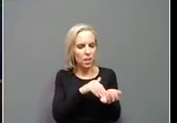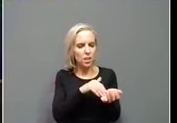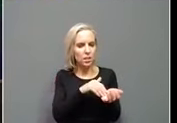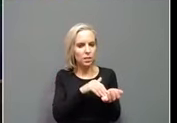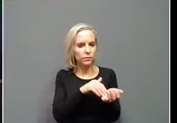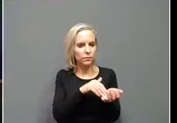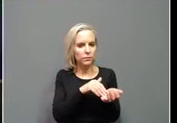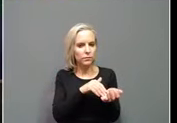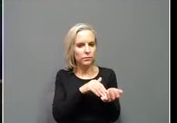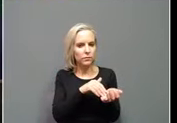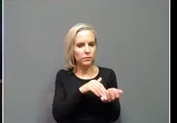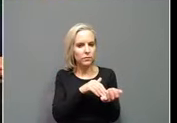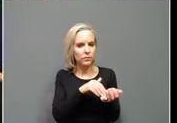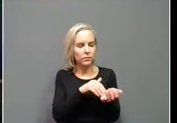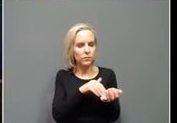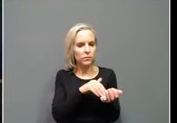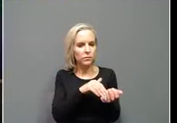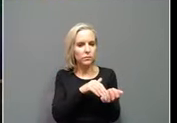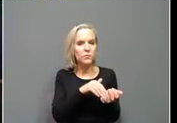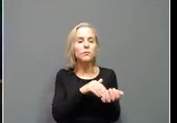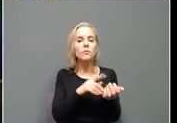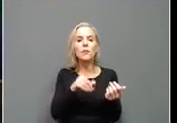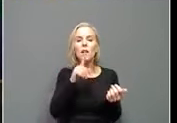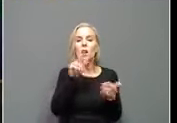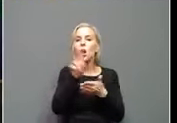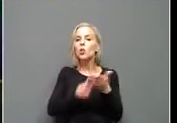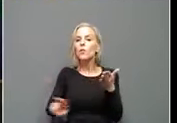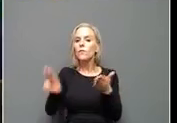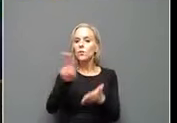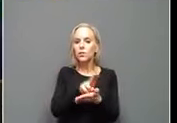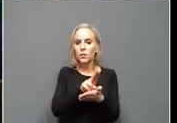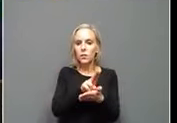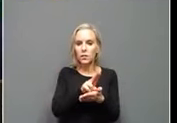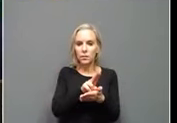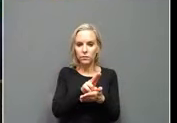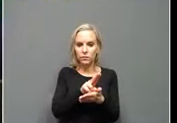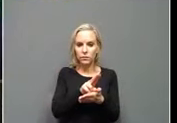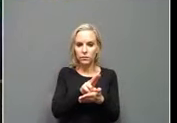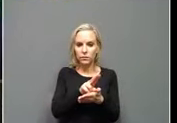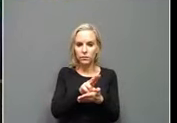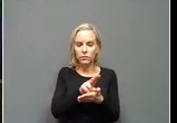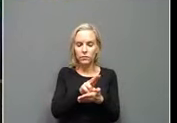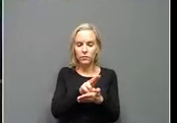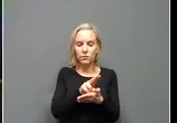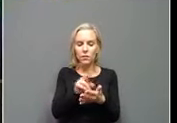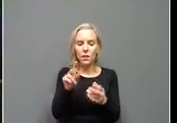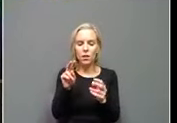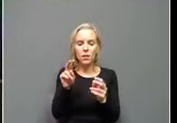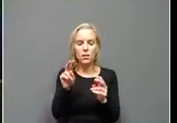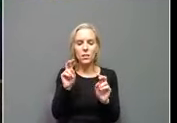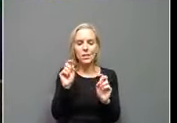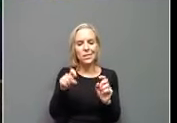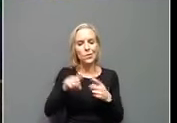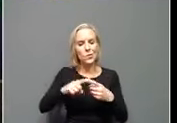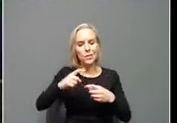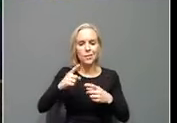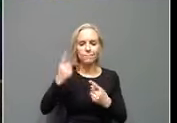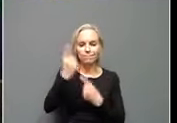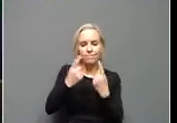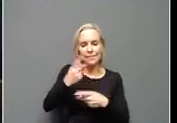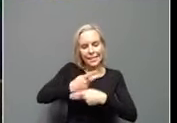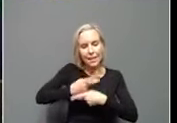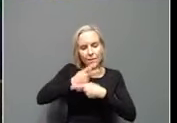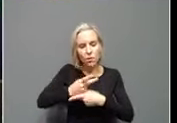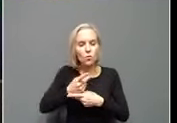Oh, so, so I think our universities need to look, uh, carefully and make their own decisions. Certainly one,